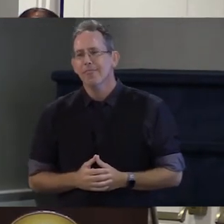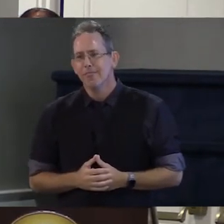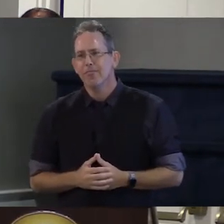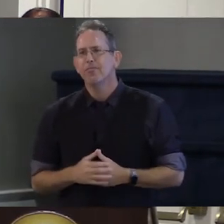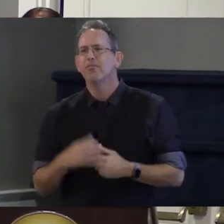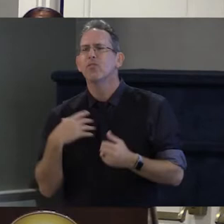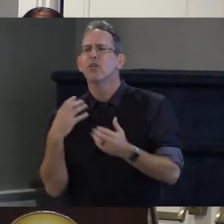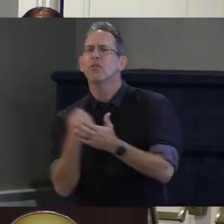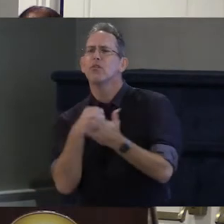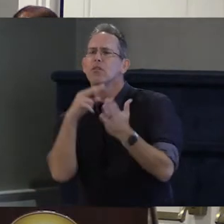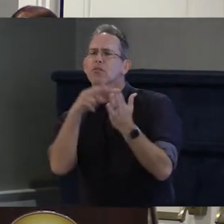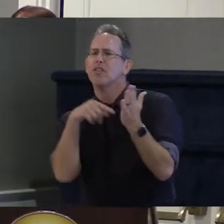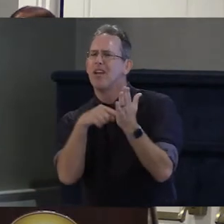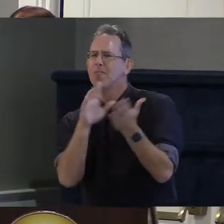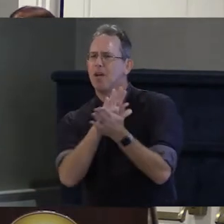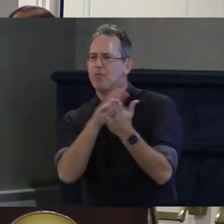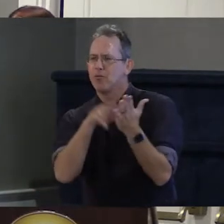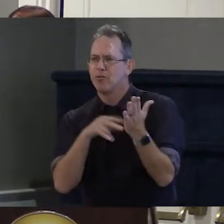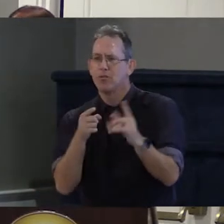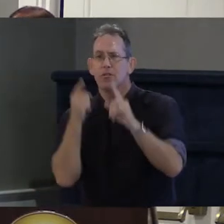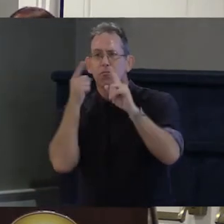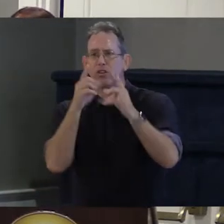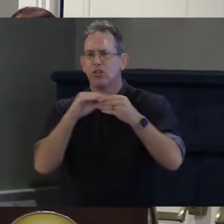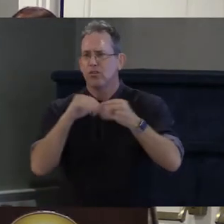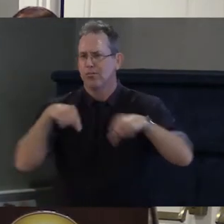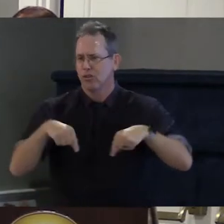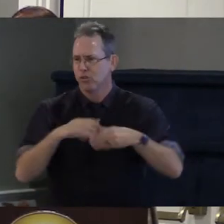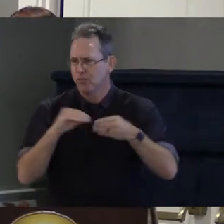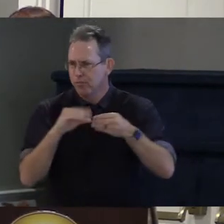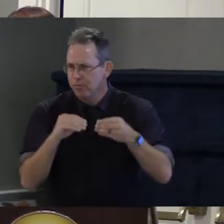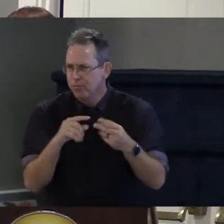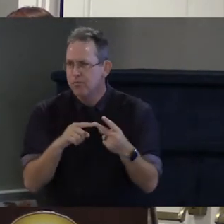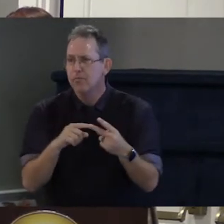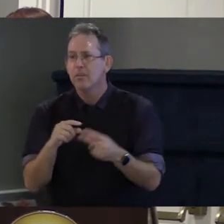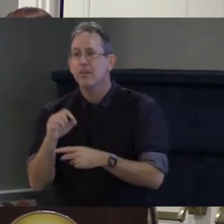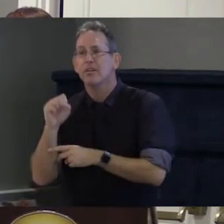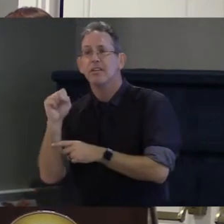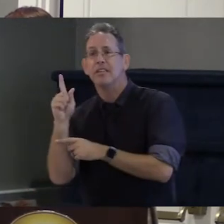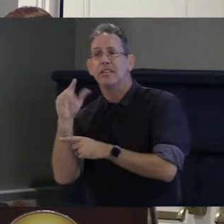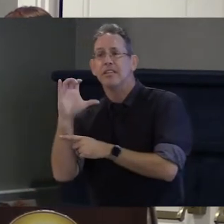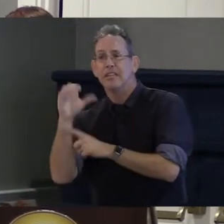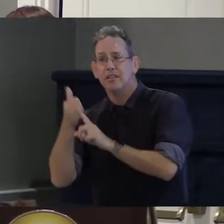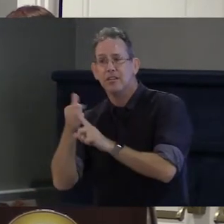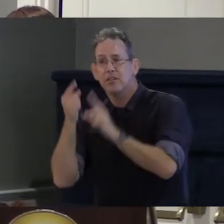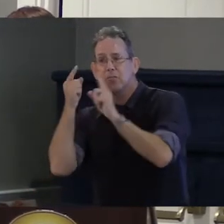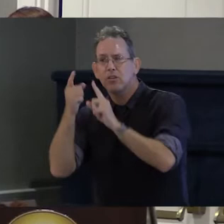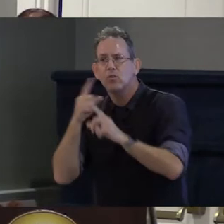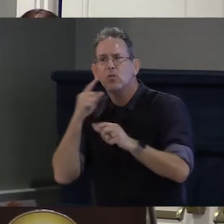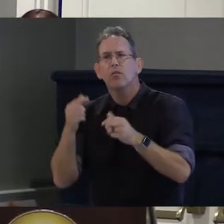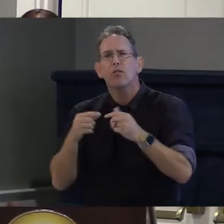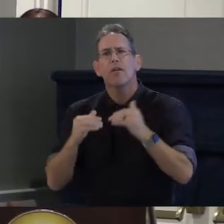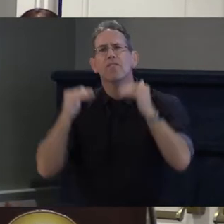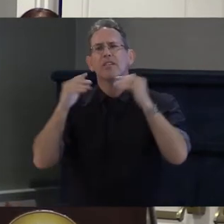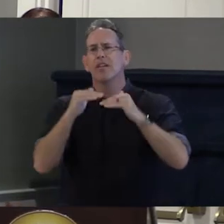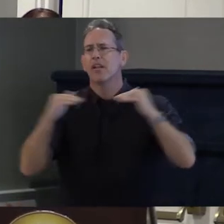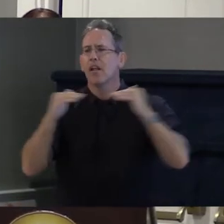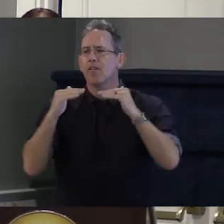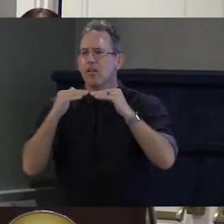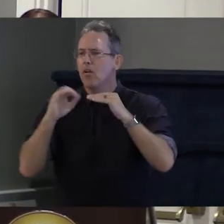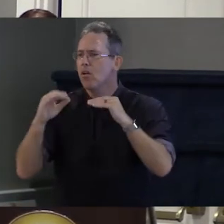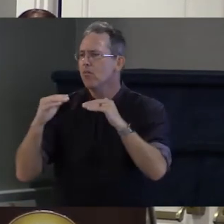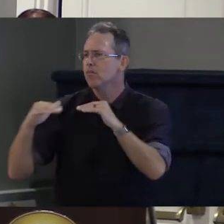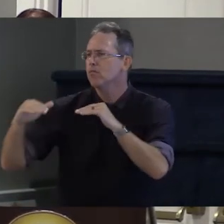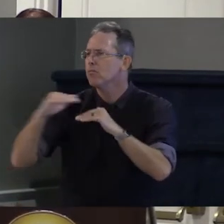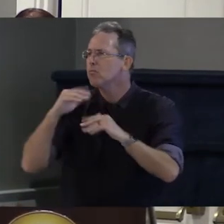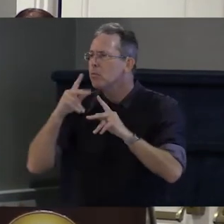the mission of the Vermont statewide independent Living Council is to advance the equality with which people with disabilities